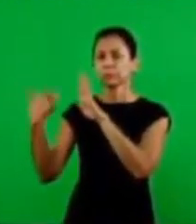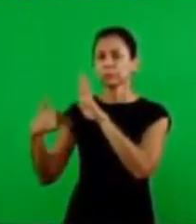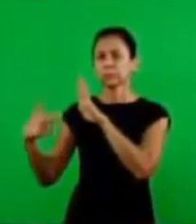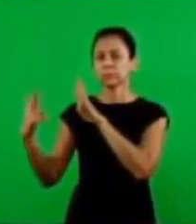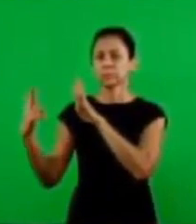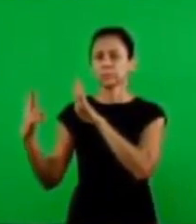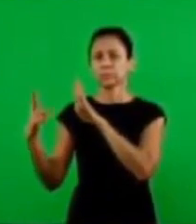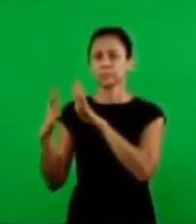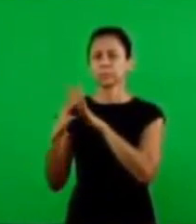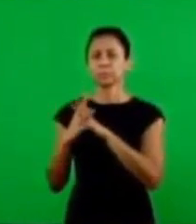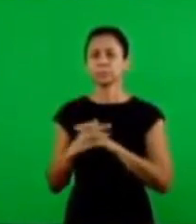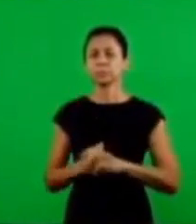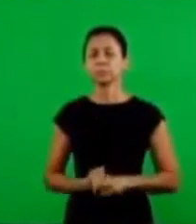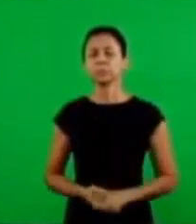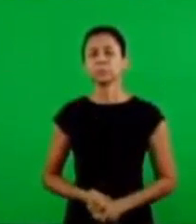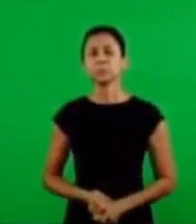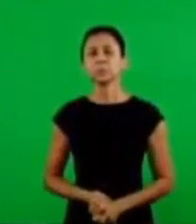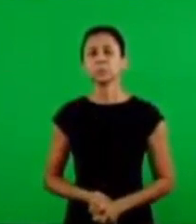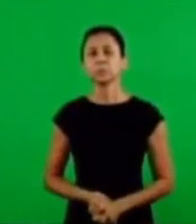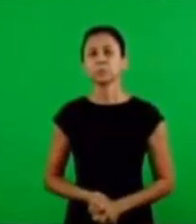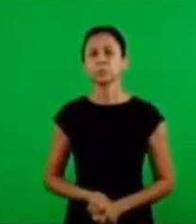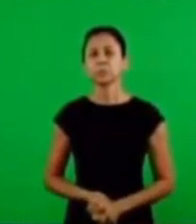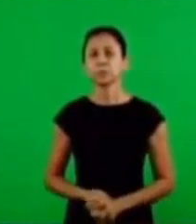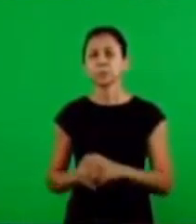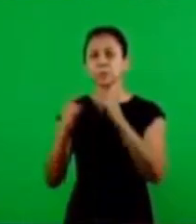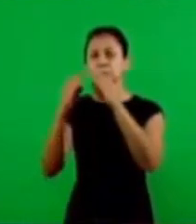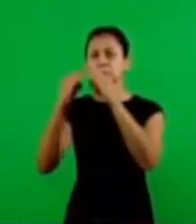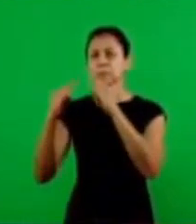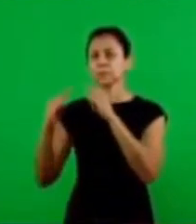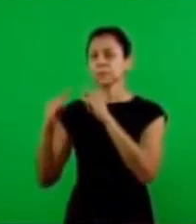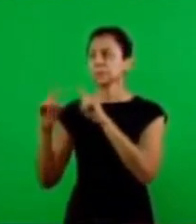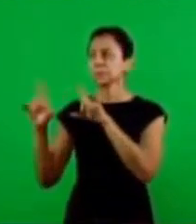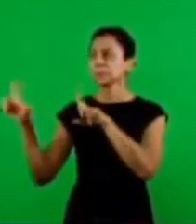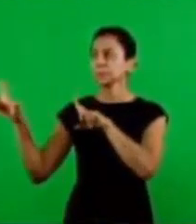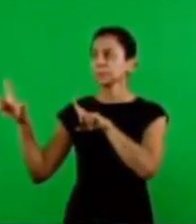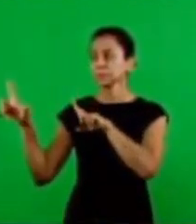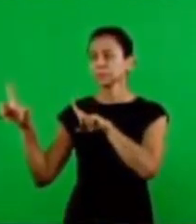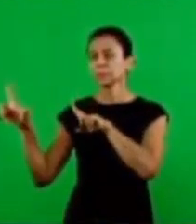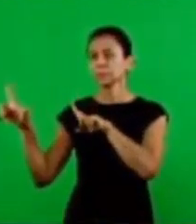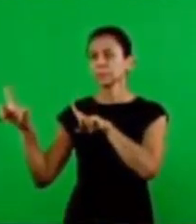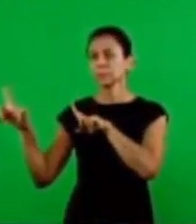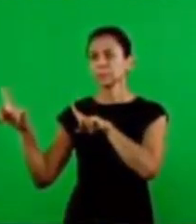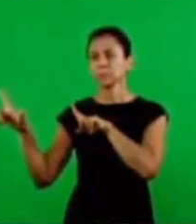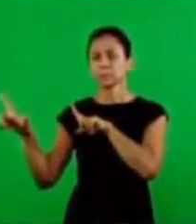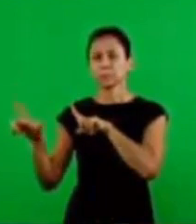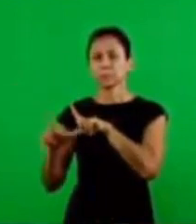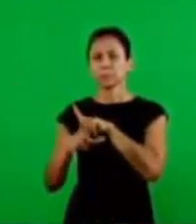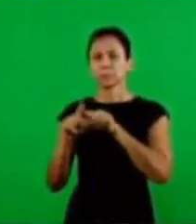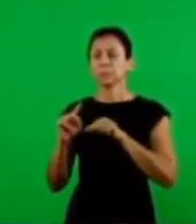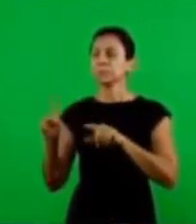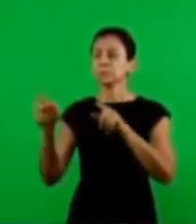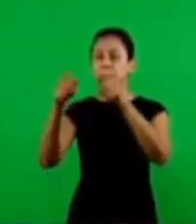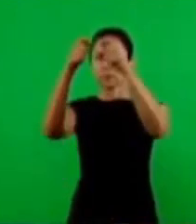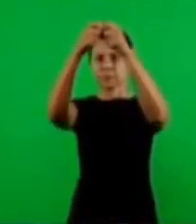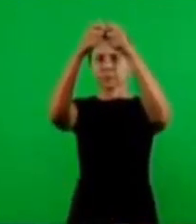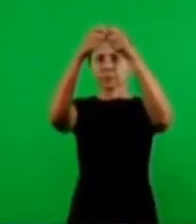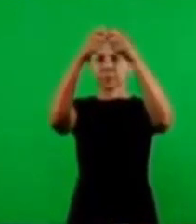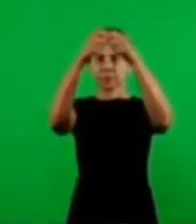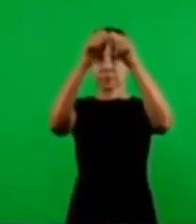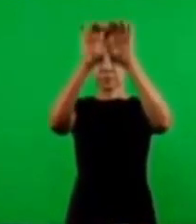The eyes of the Holy Holies. So, the curtain was there.